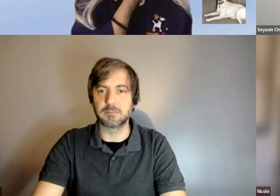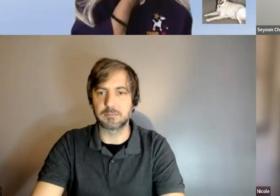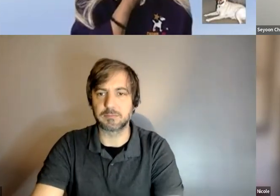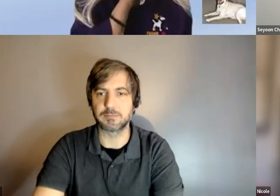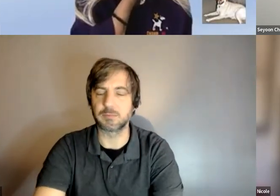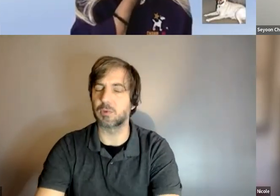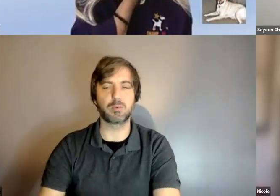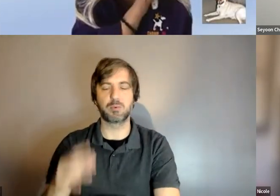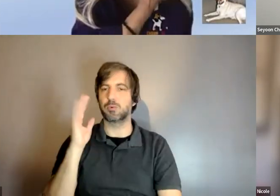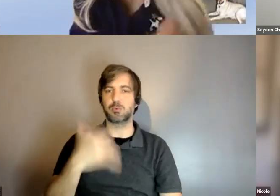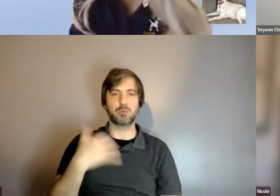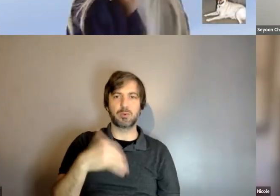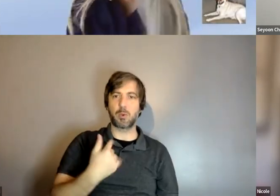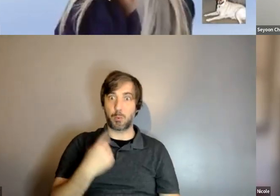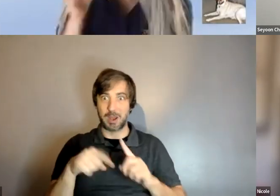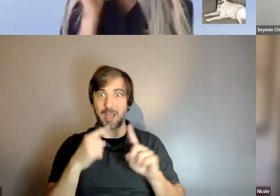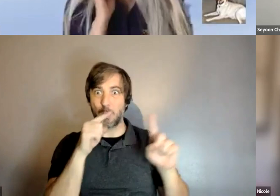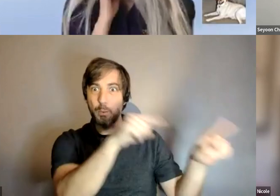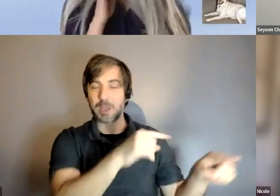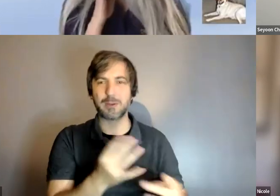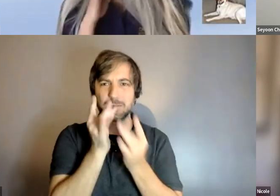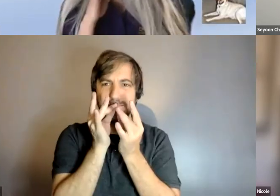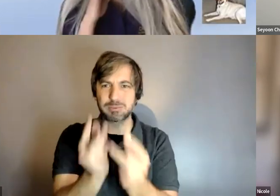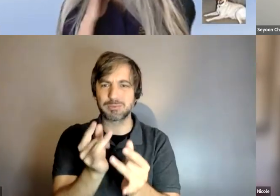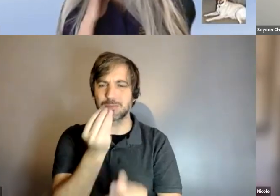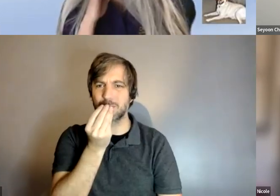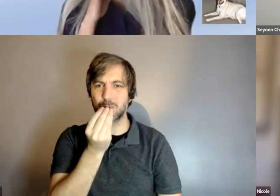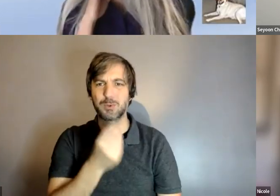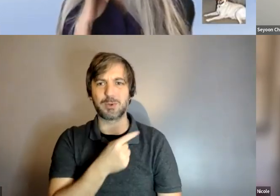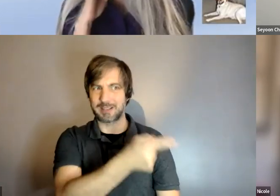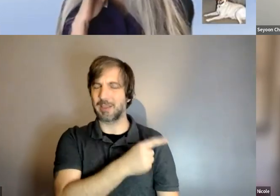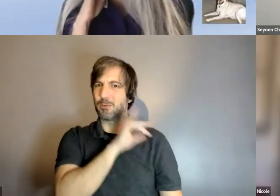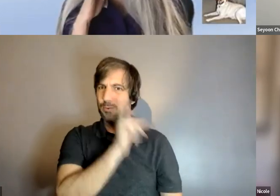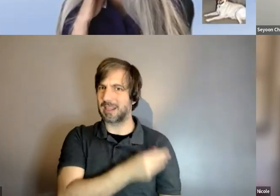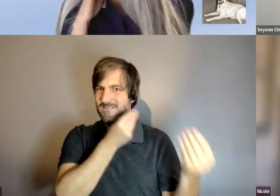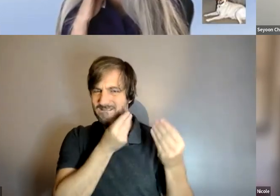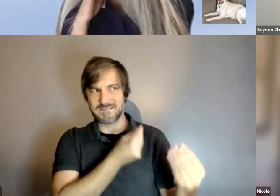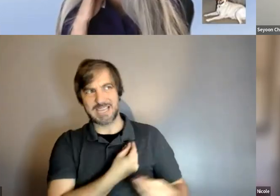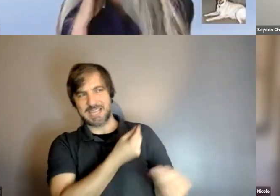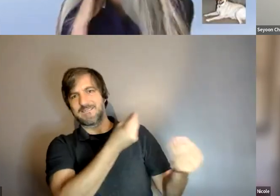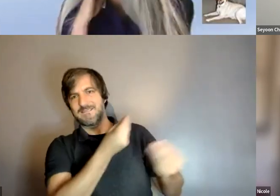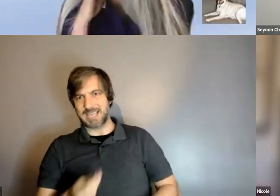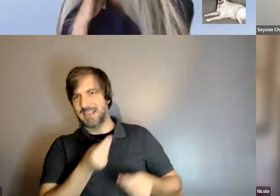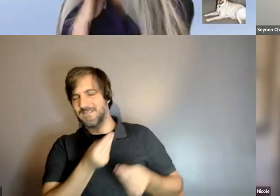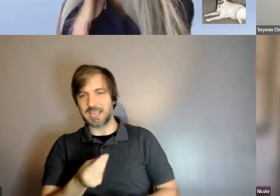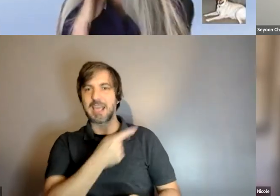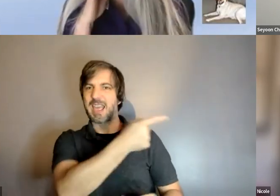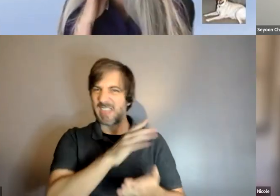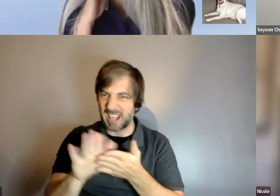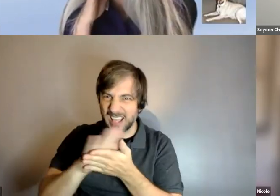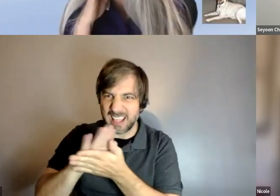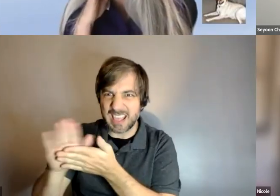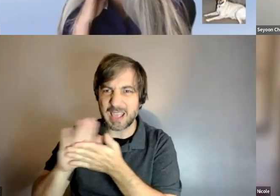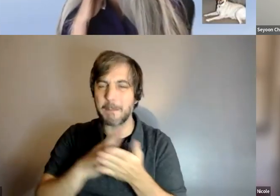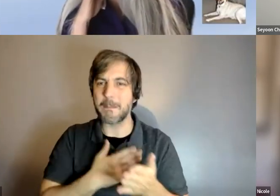meals that i've gotten throughout two weeks um and then they feed you they keep your room clean for you and then you just live